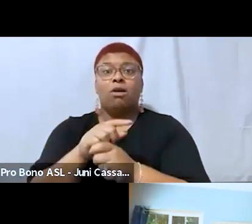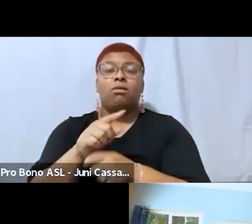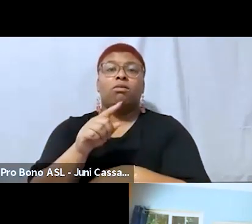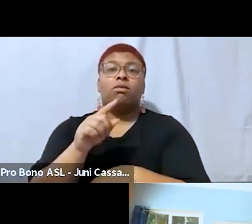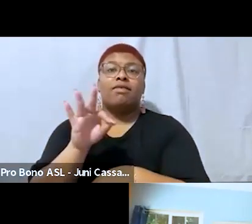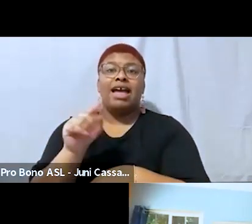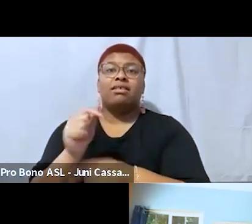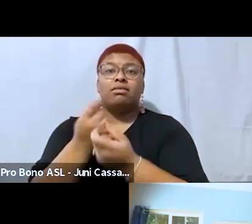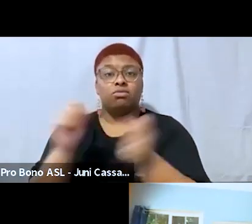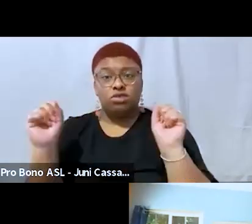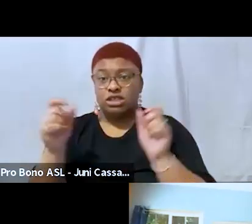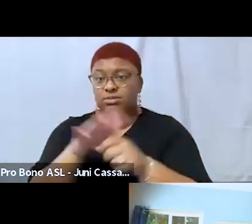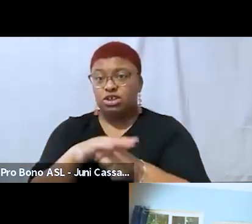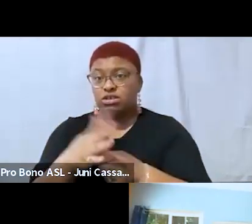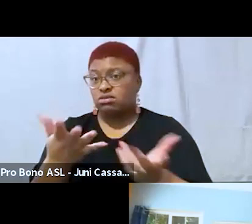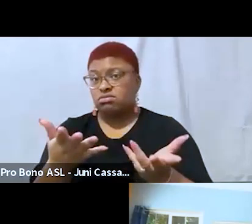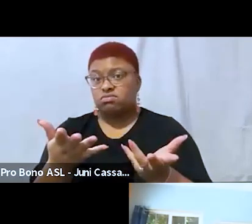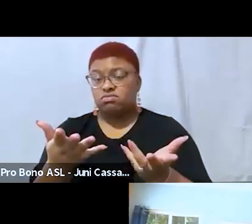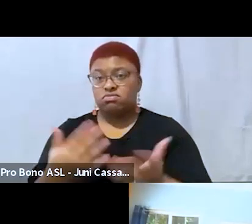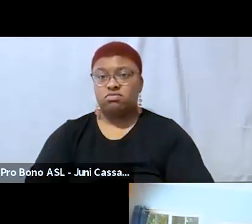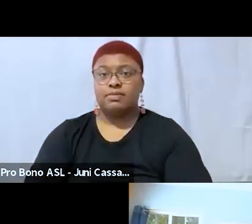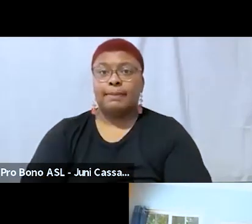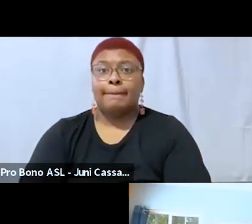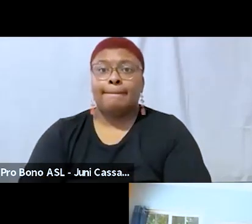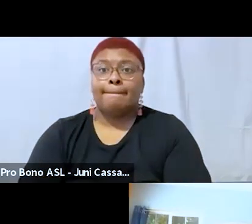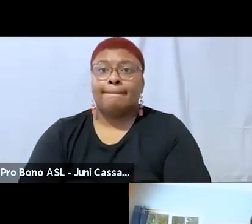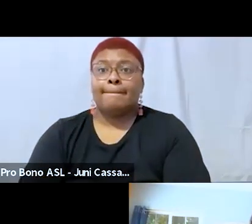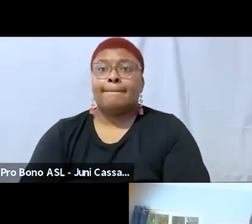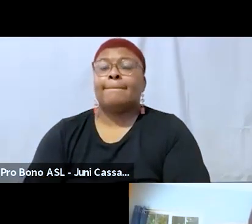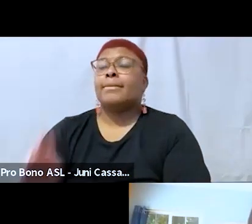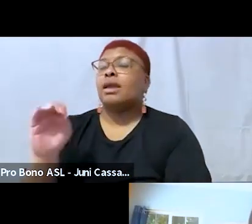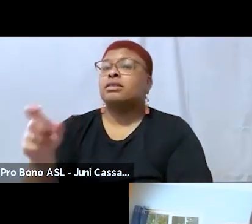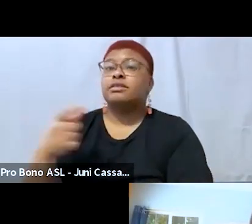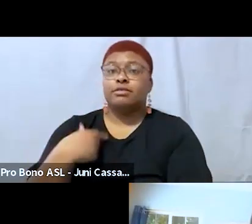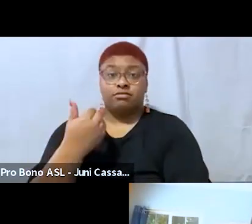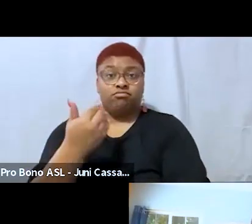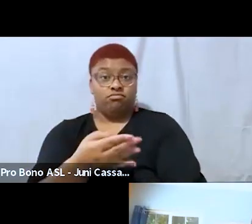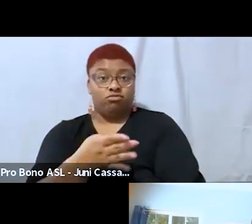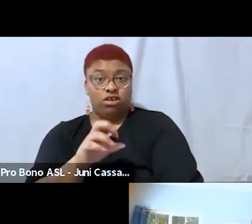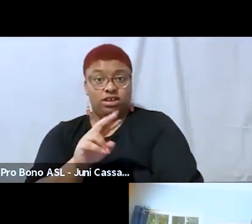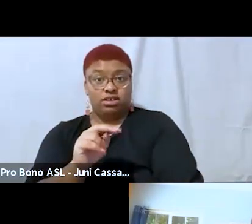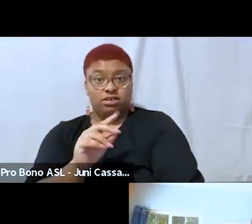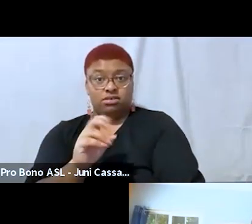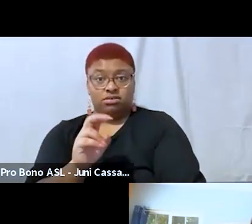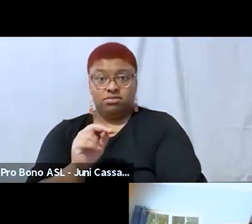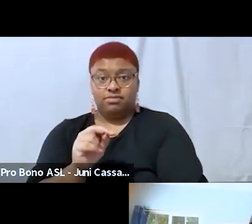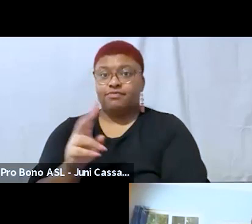brandon you want to go ahead um